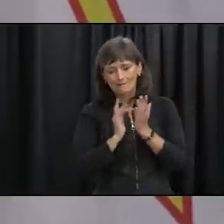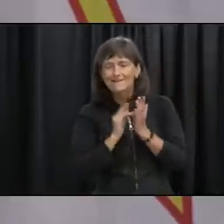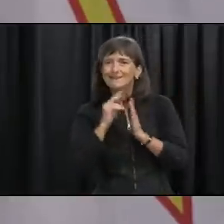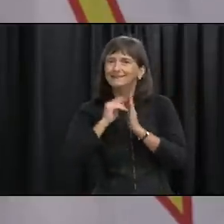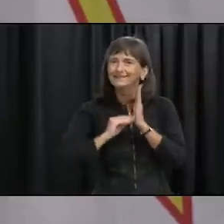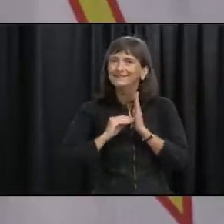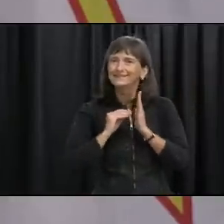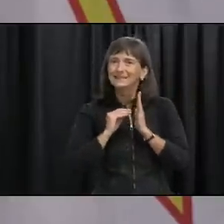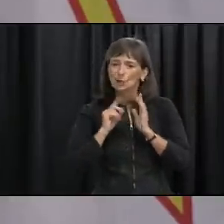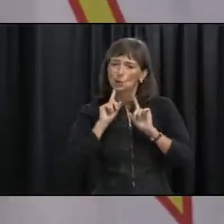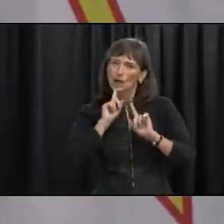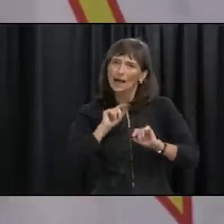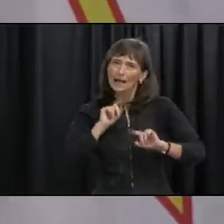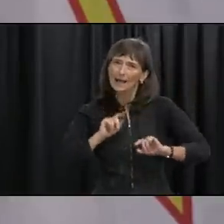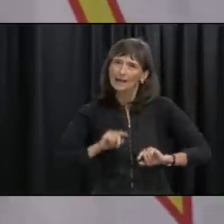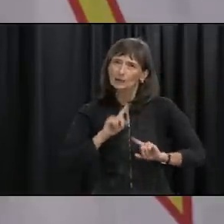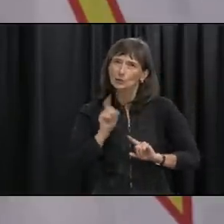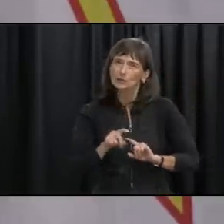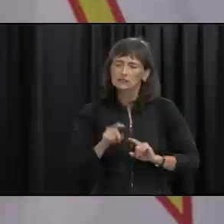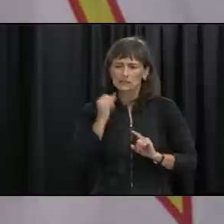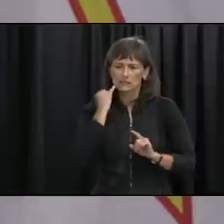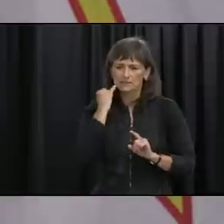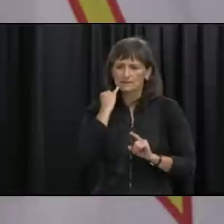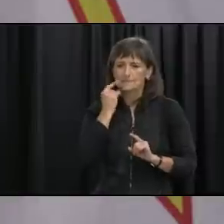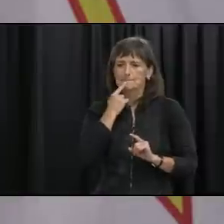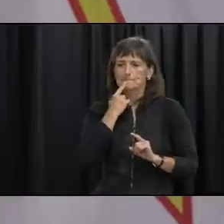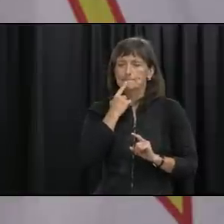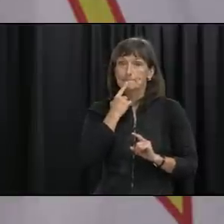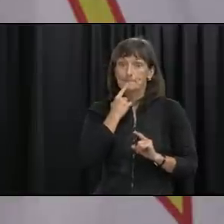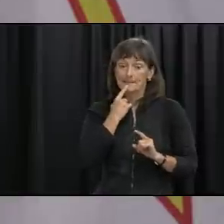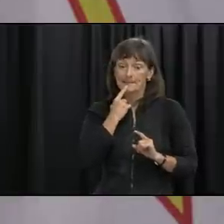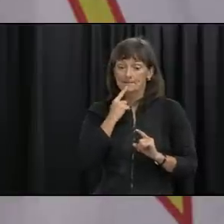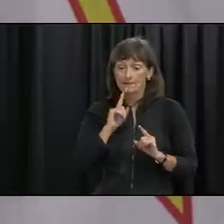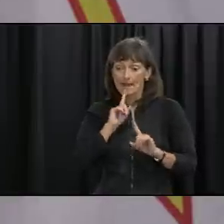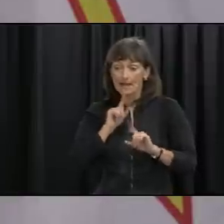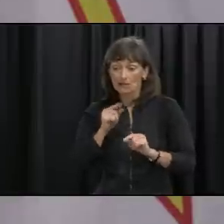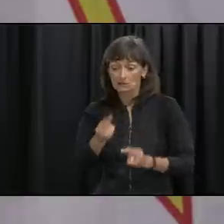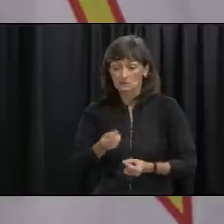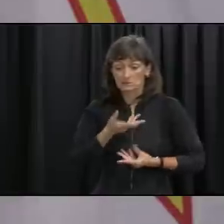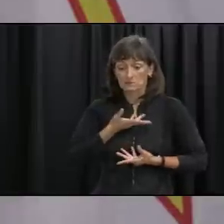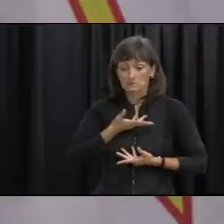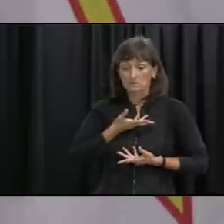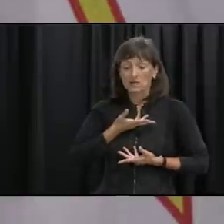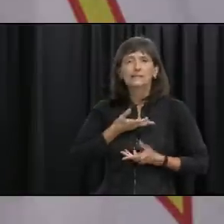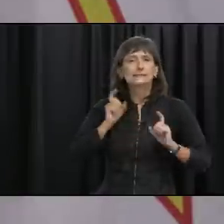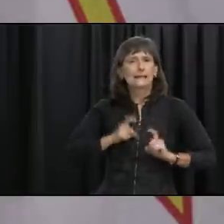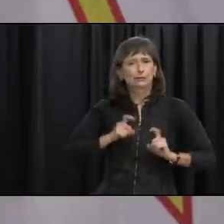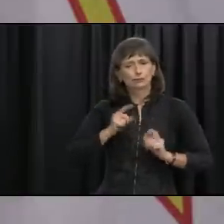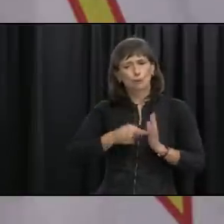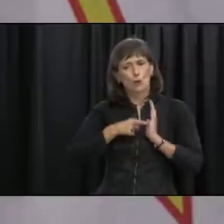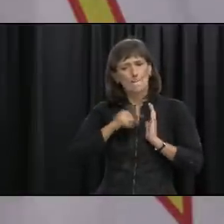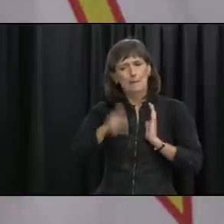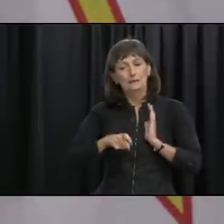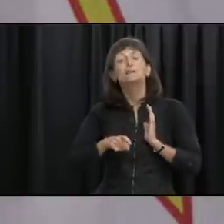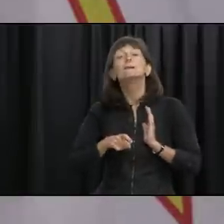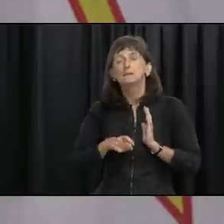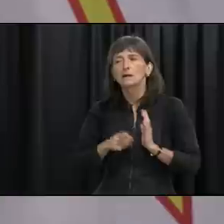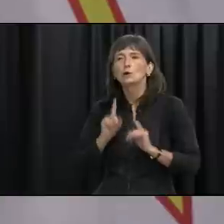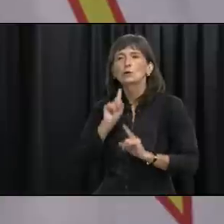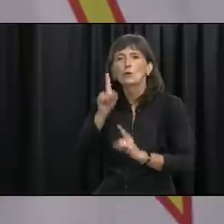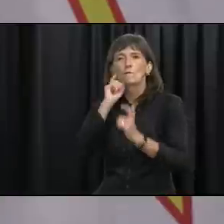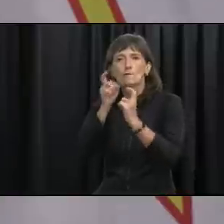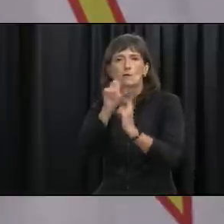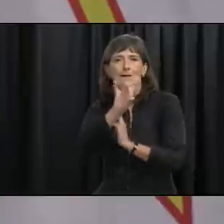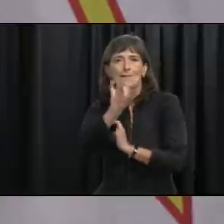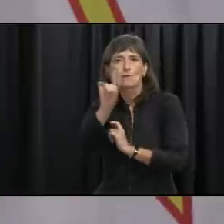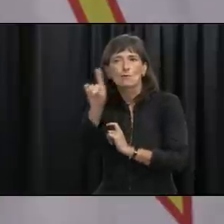and uh if you're if the algorithm tells you that you um should be tested then call 811 811 will arrange testing for